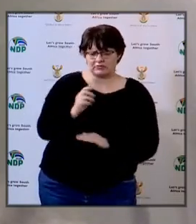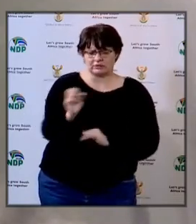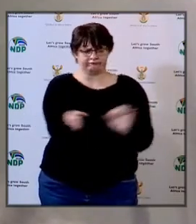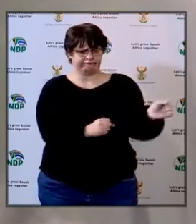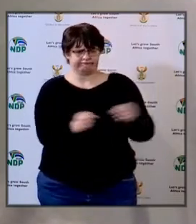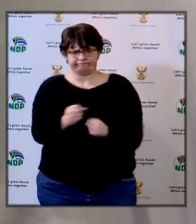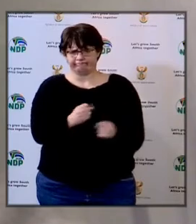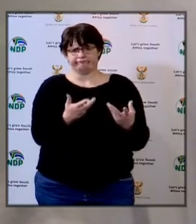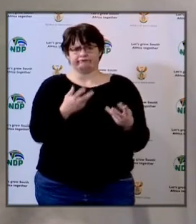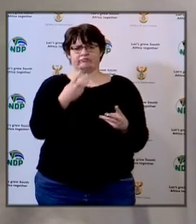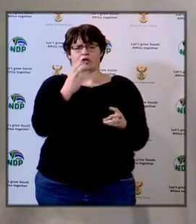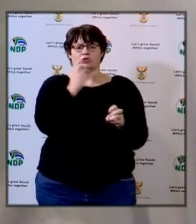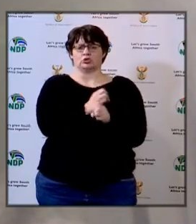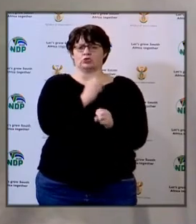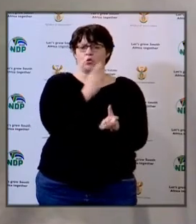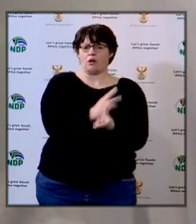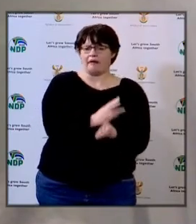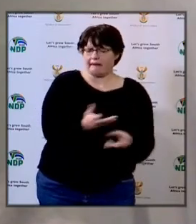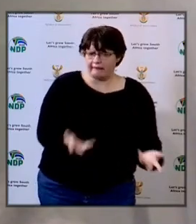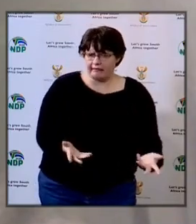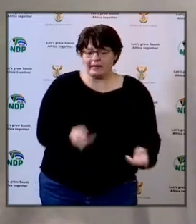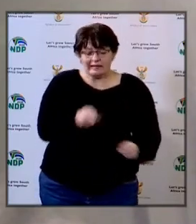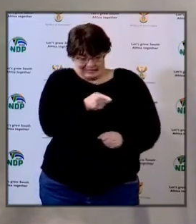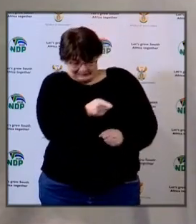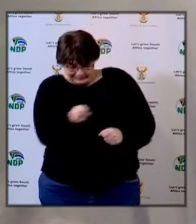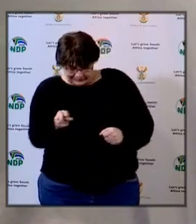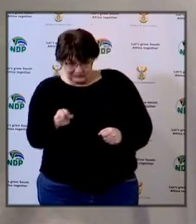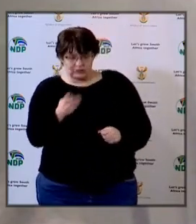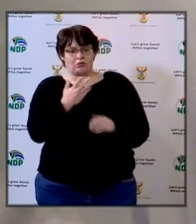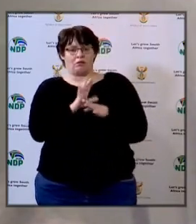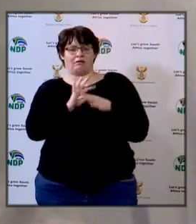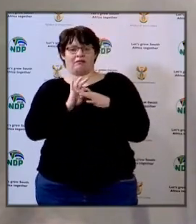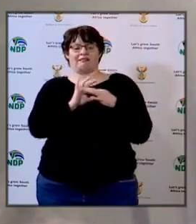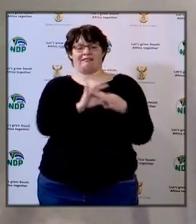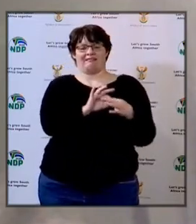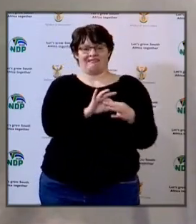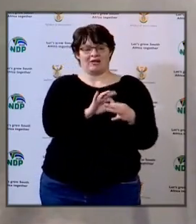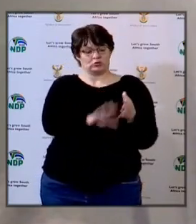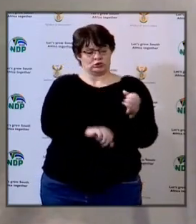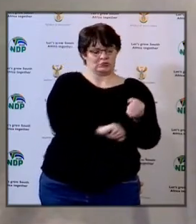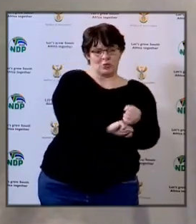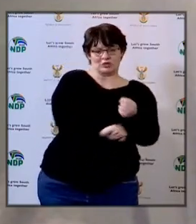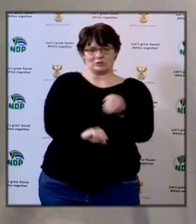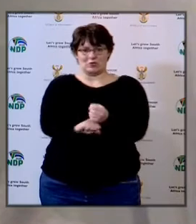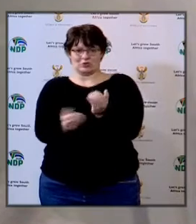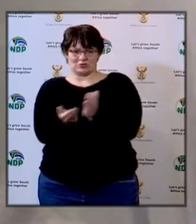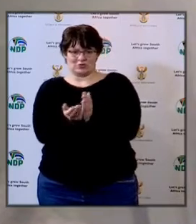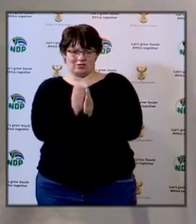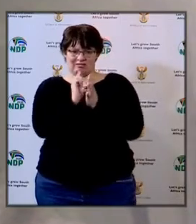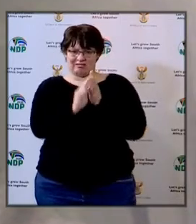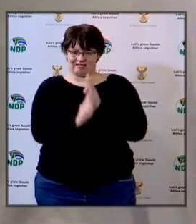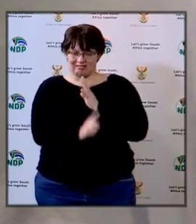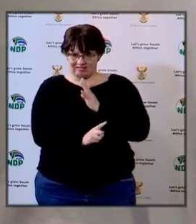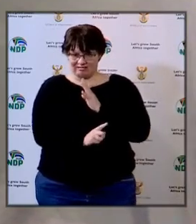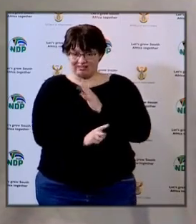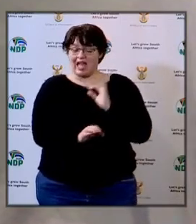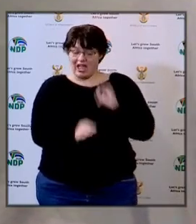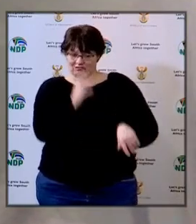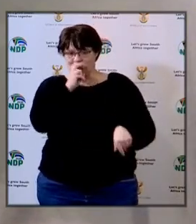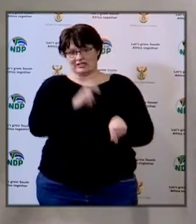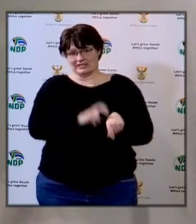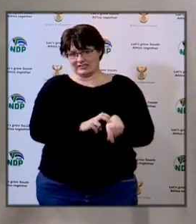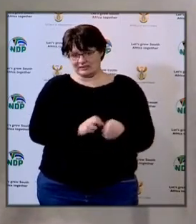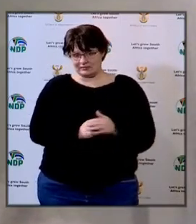social workers who will be working to give the support to the schools that are necessary